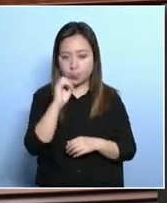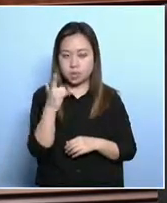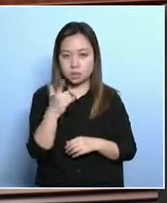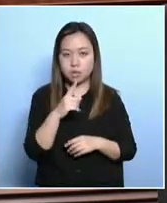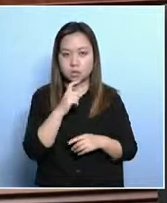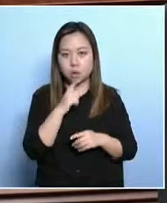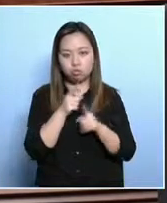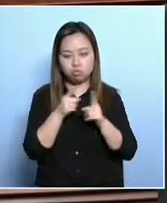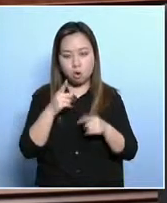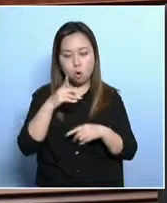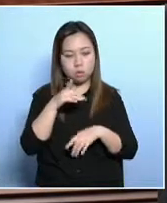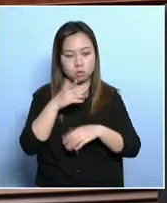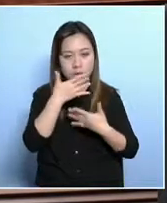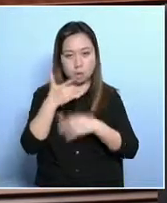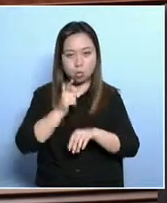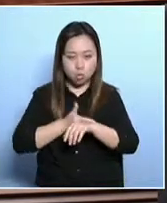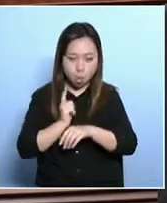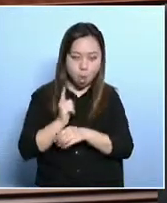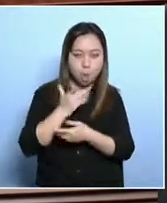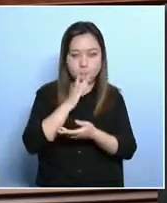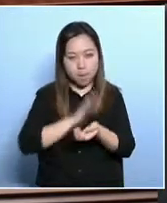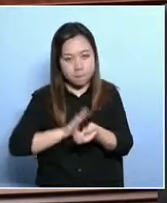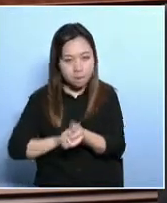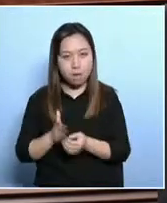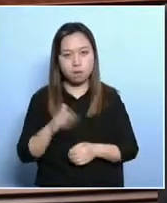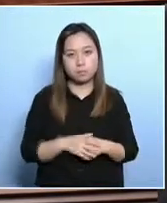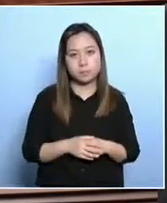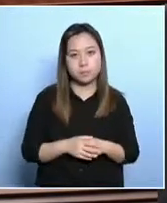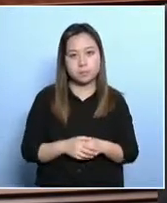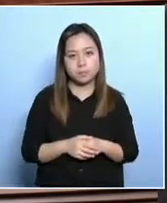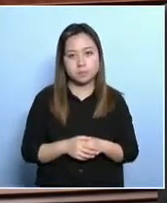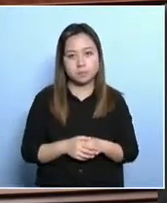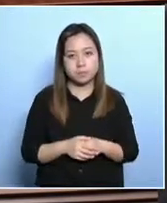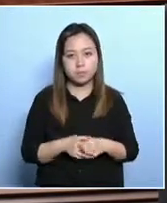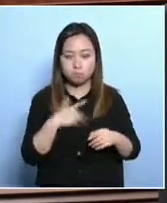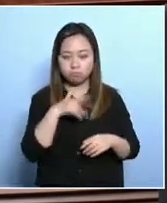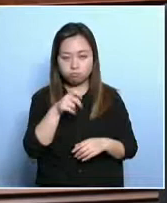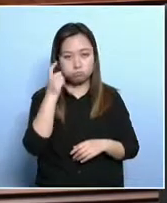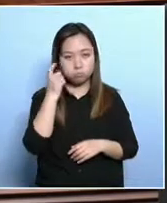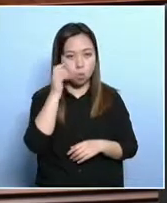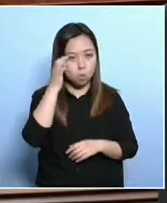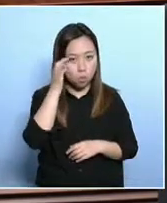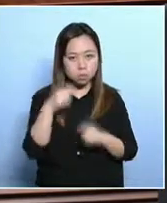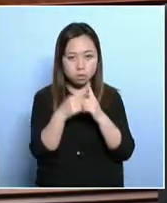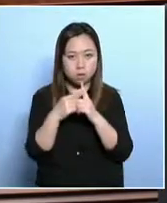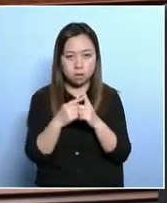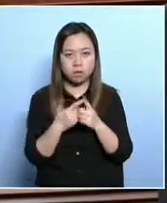are likely to obese, 60% likely to suffer from